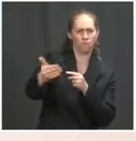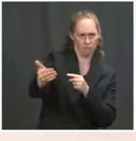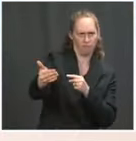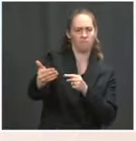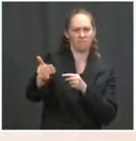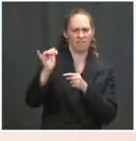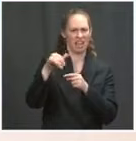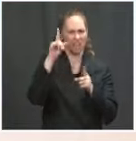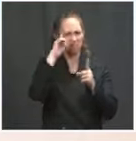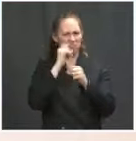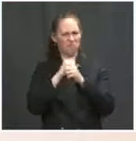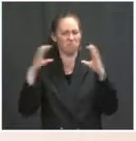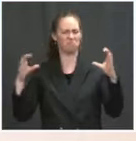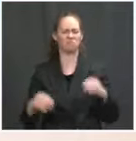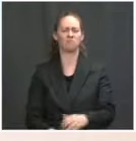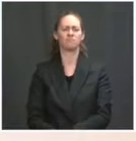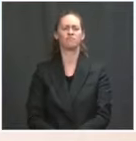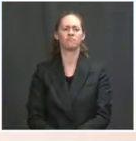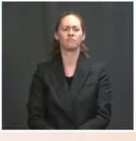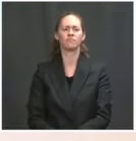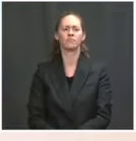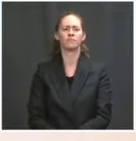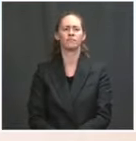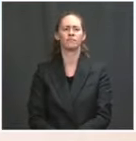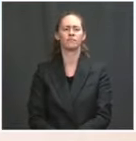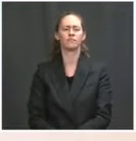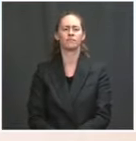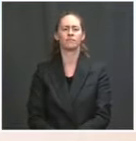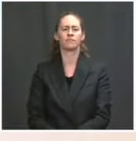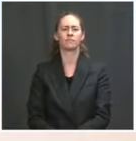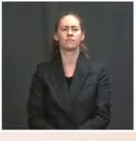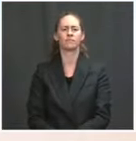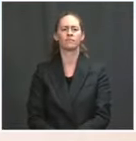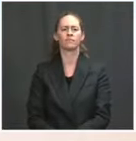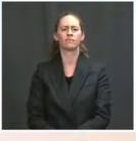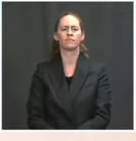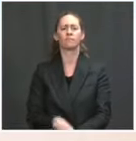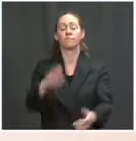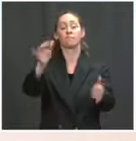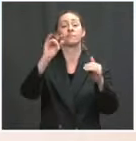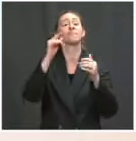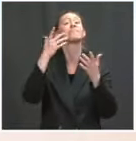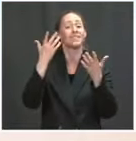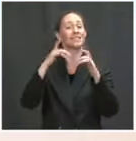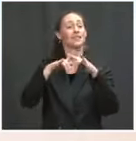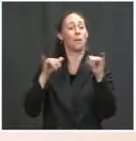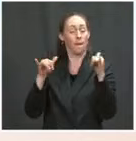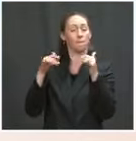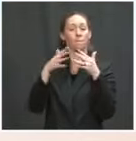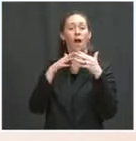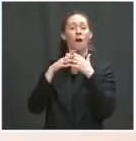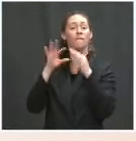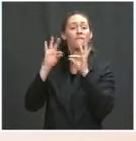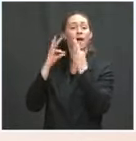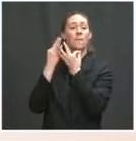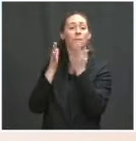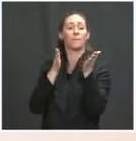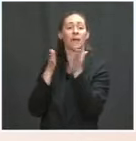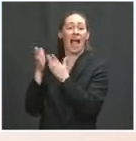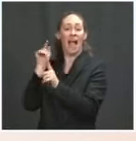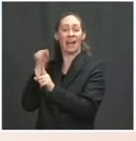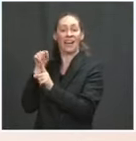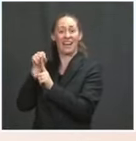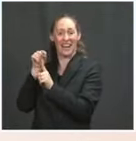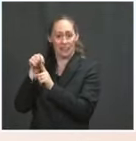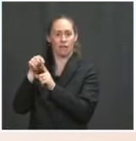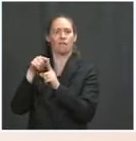Families Plan, we would then have the summer EBT program to provide additional support and help. And that would give us, I think, enough lead time for school districts